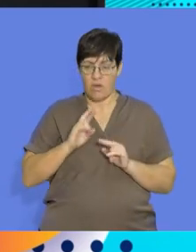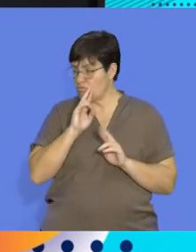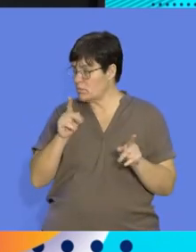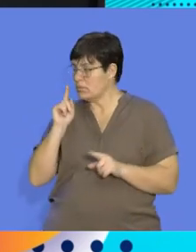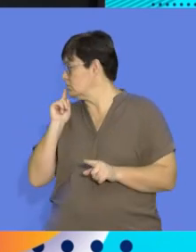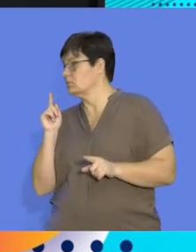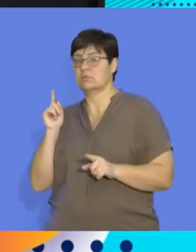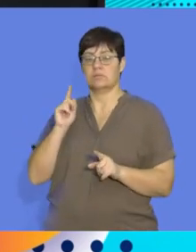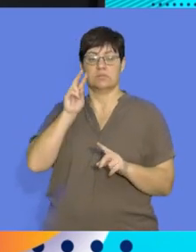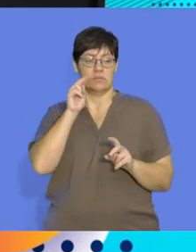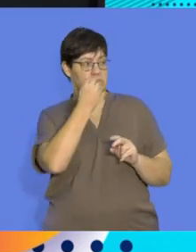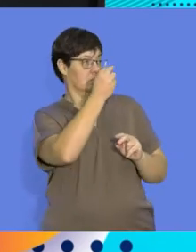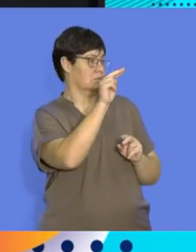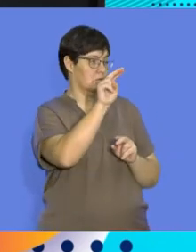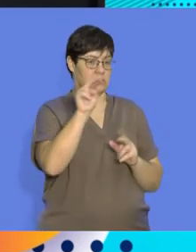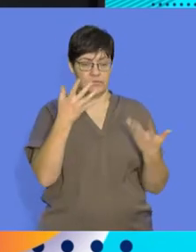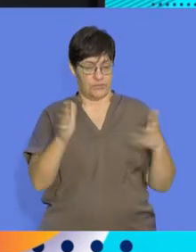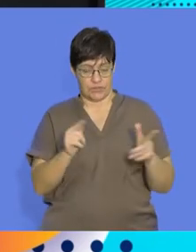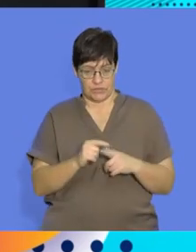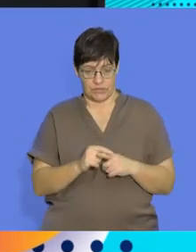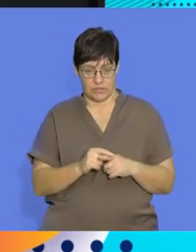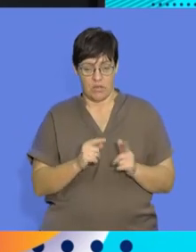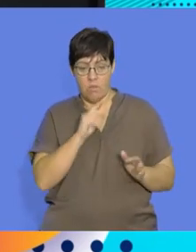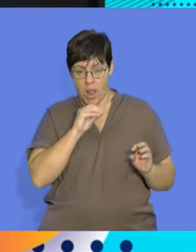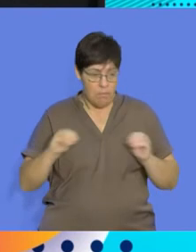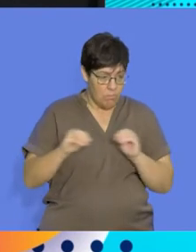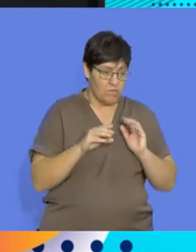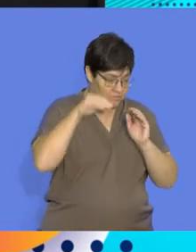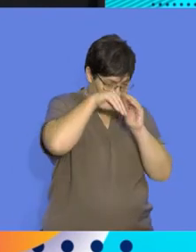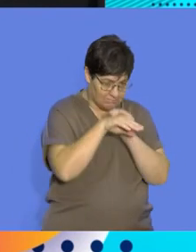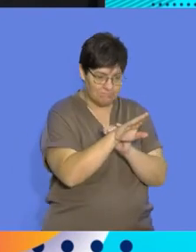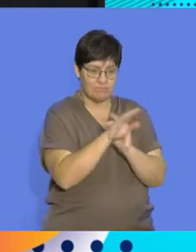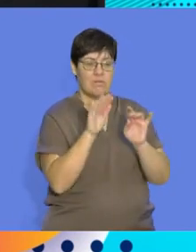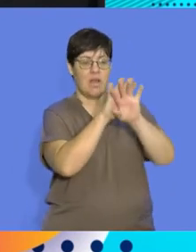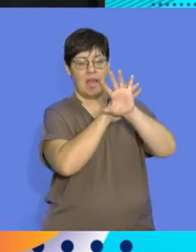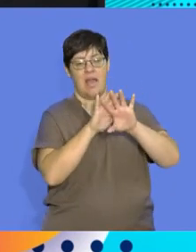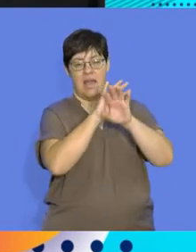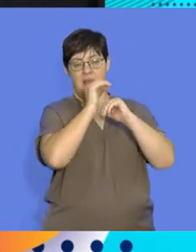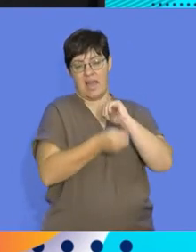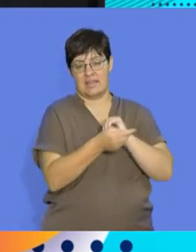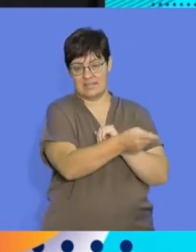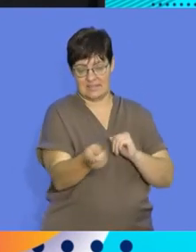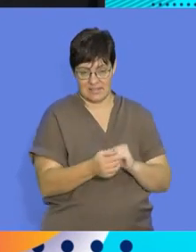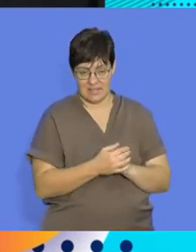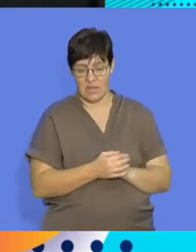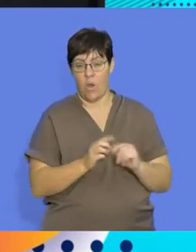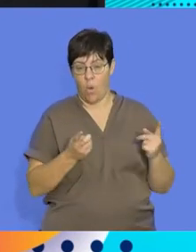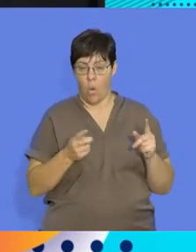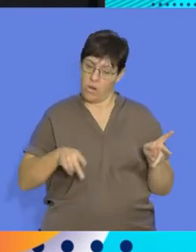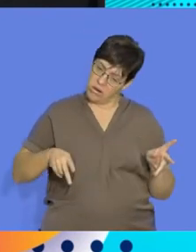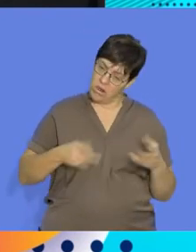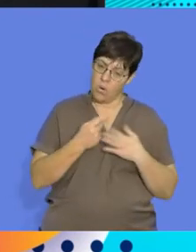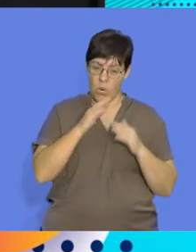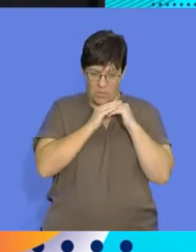respond to threats, and their threat is either moving into an area that camouflages them or lying